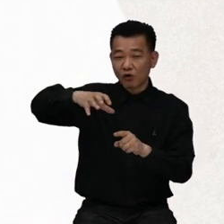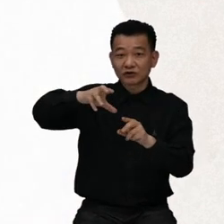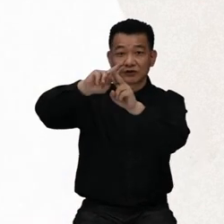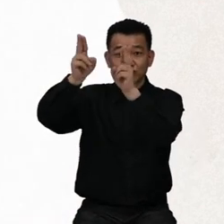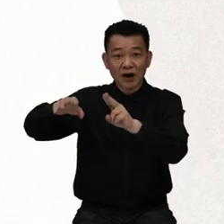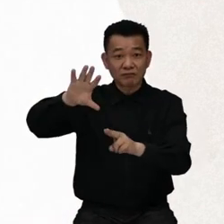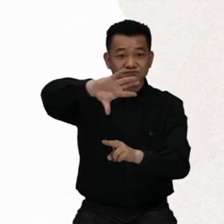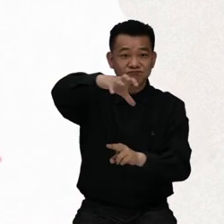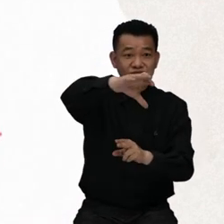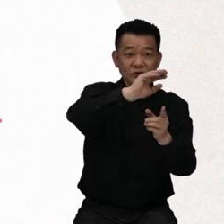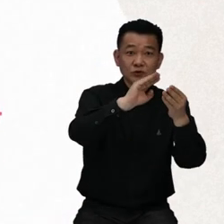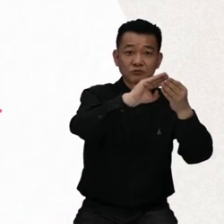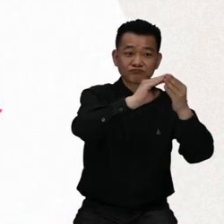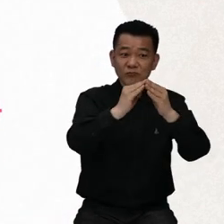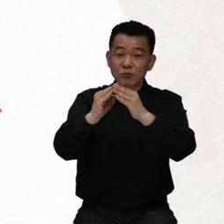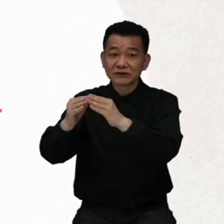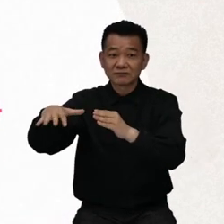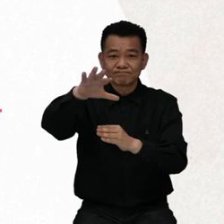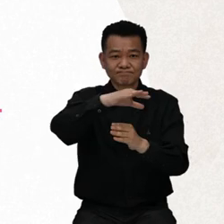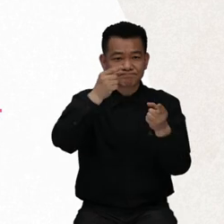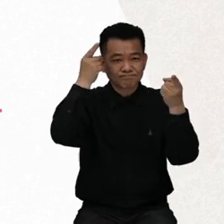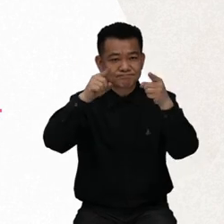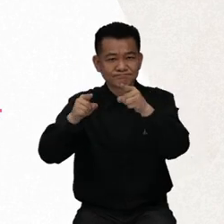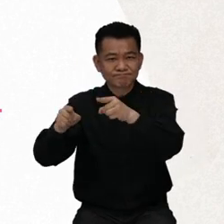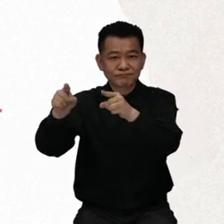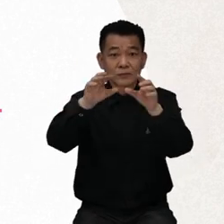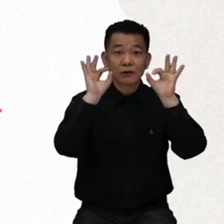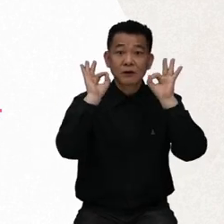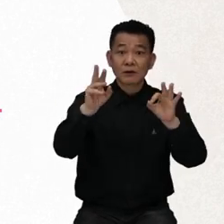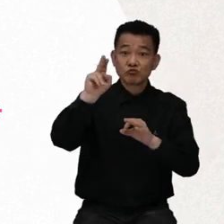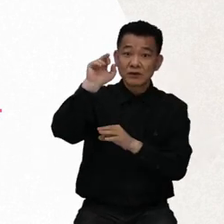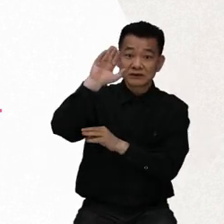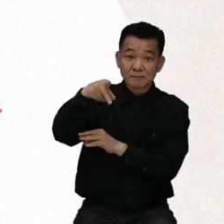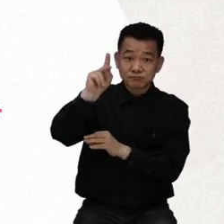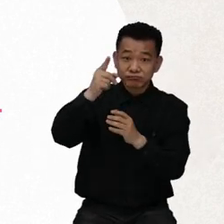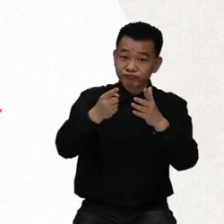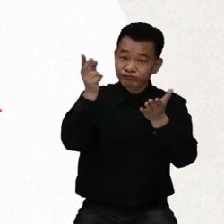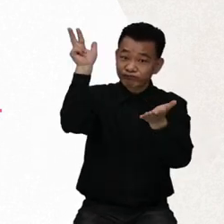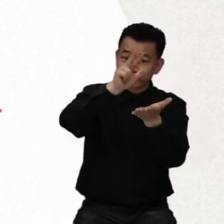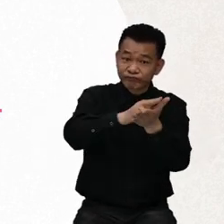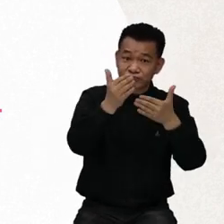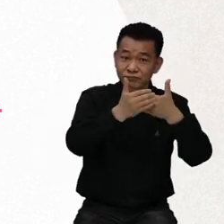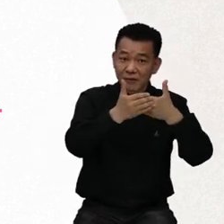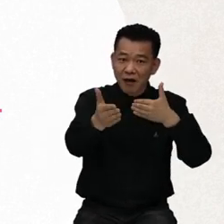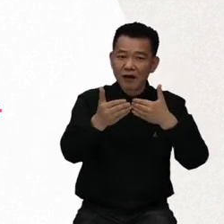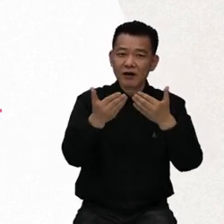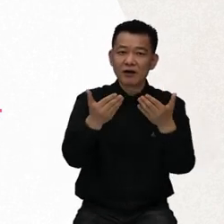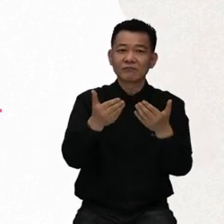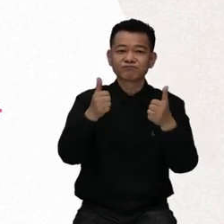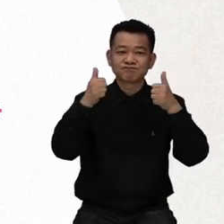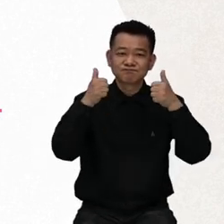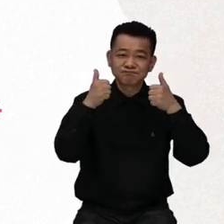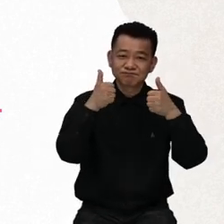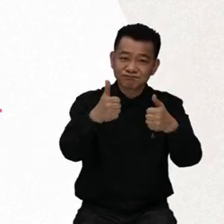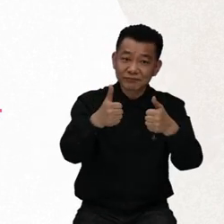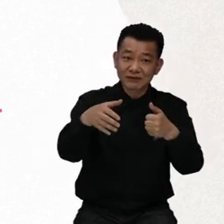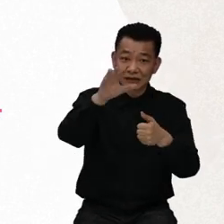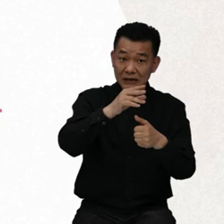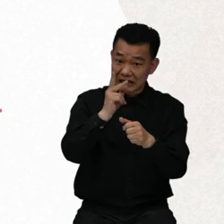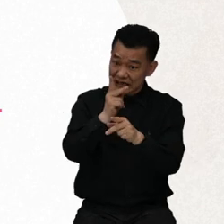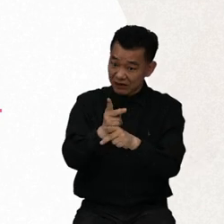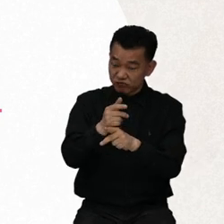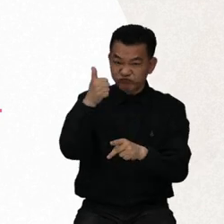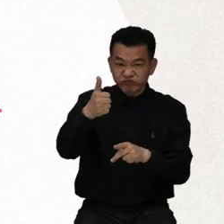The Convention guarantees the participation of OPDs so that the voices of persons with disabilities are reflected during the